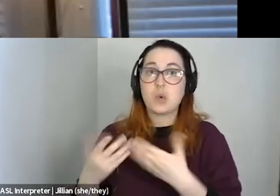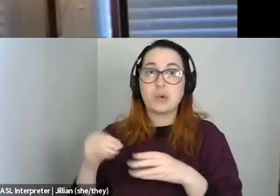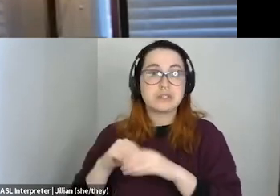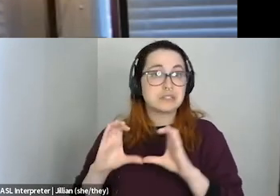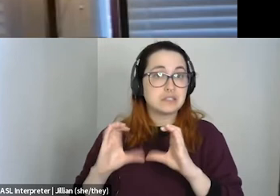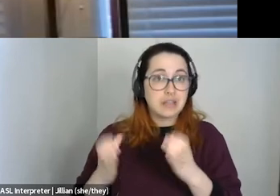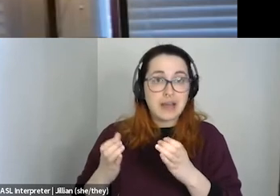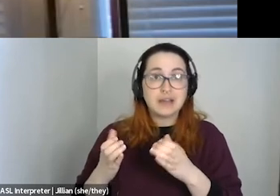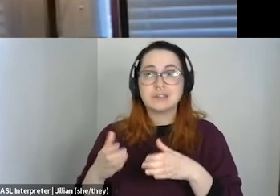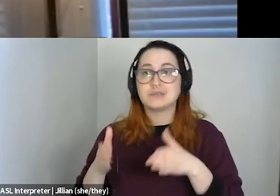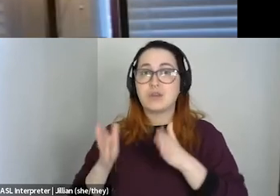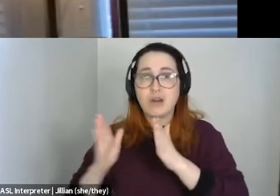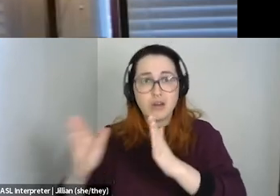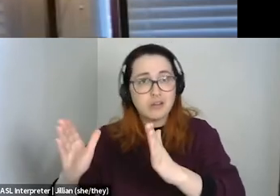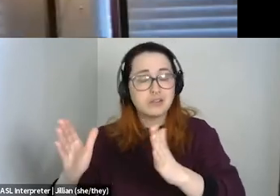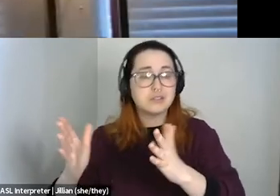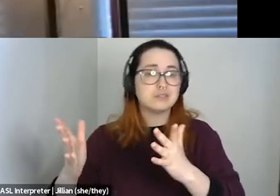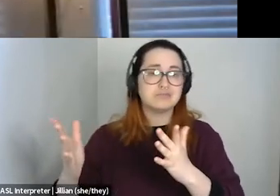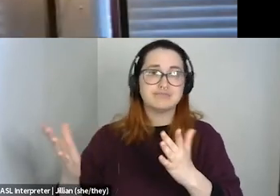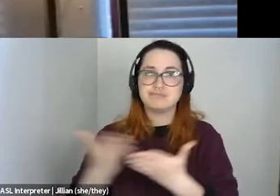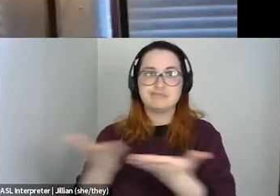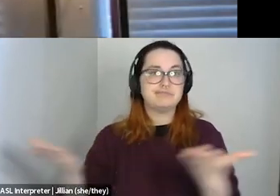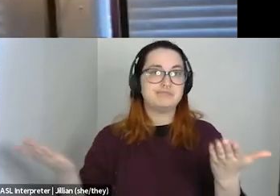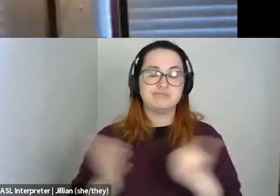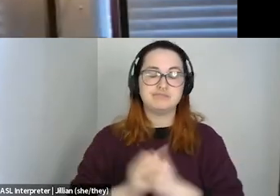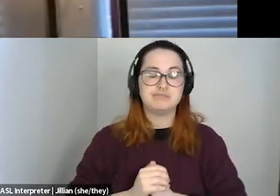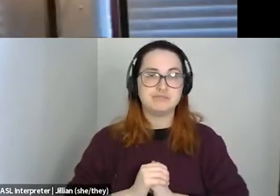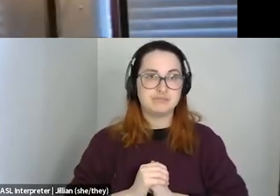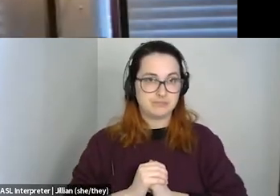or within the hallways or anywhere. Um,